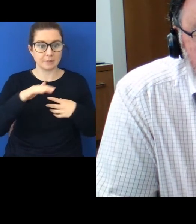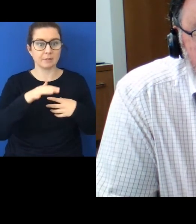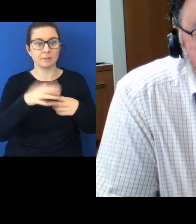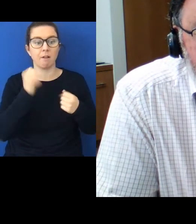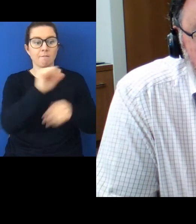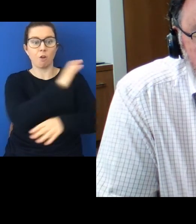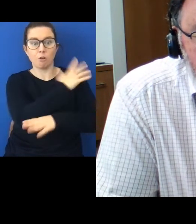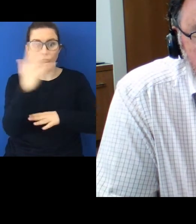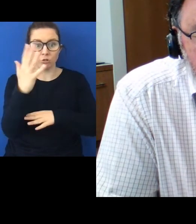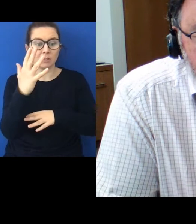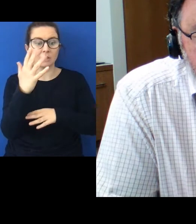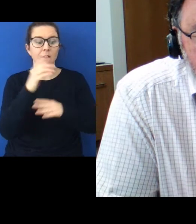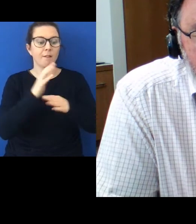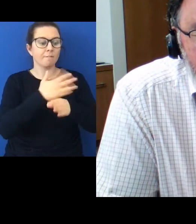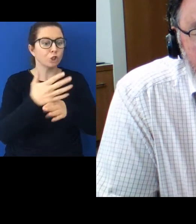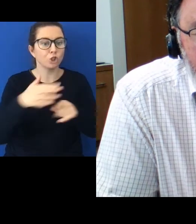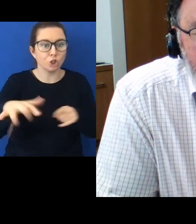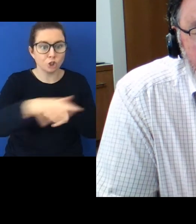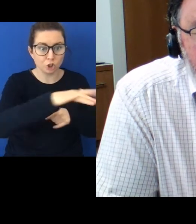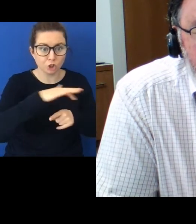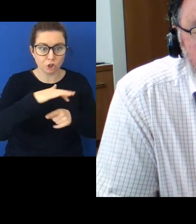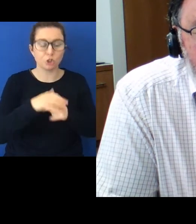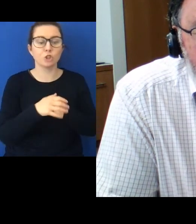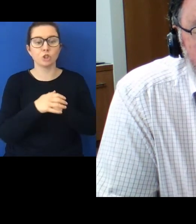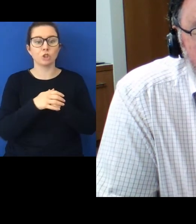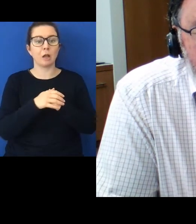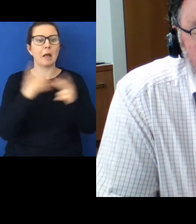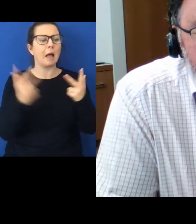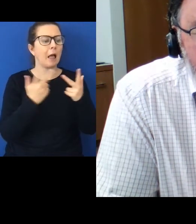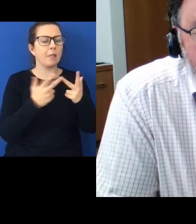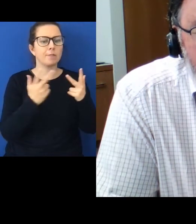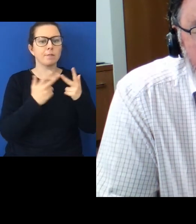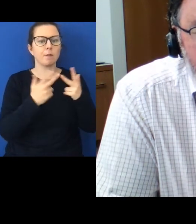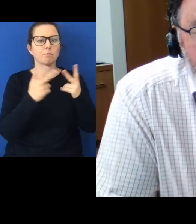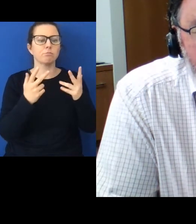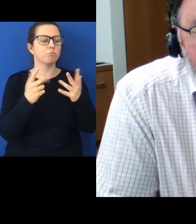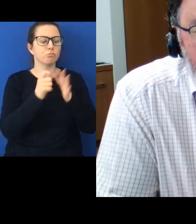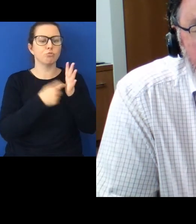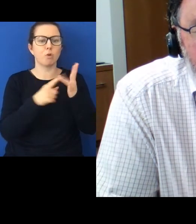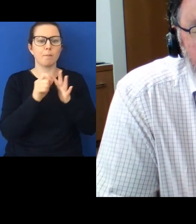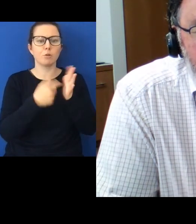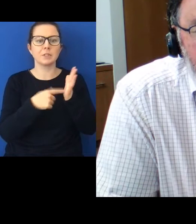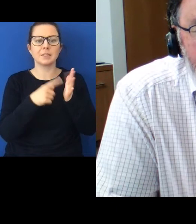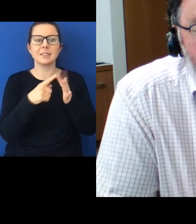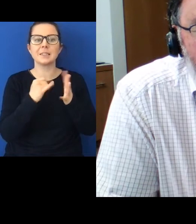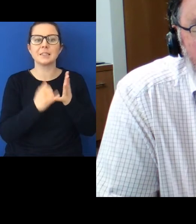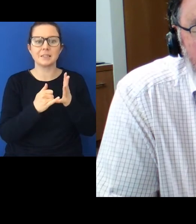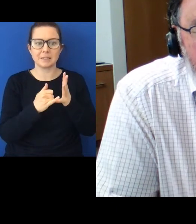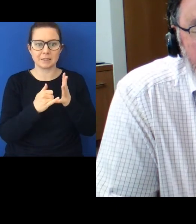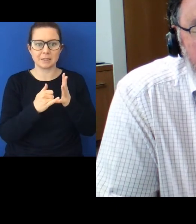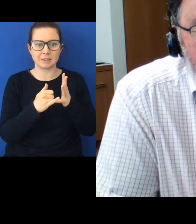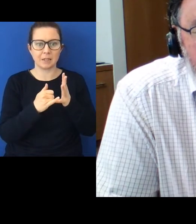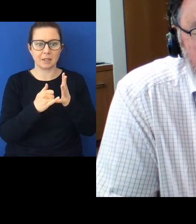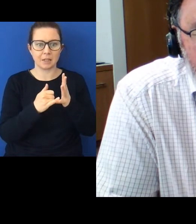forests, fisheries, and such other properties as they may individually or